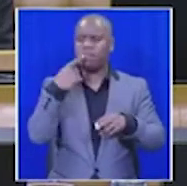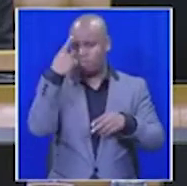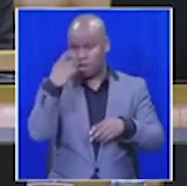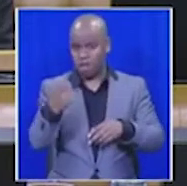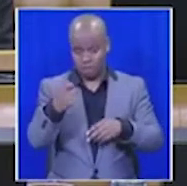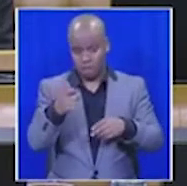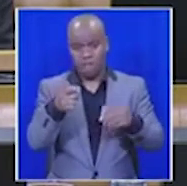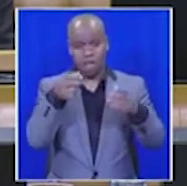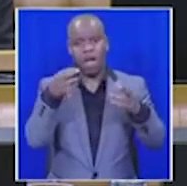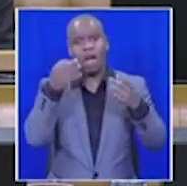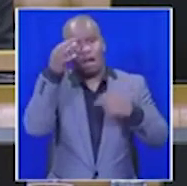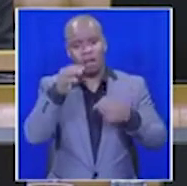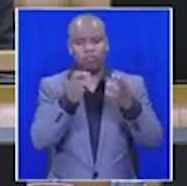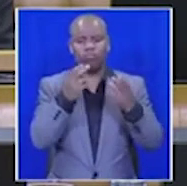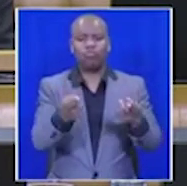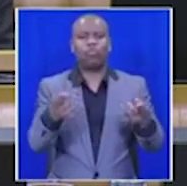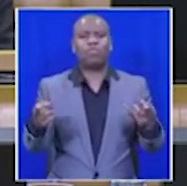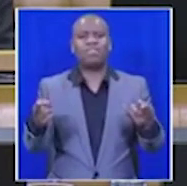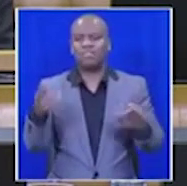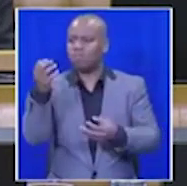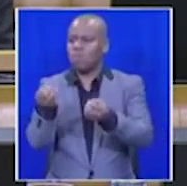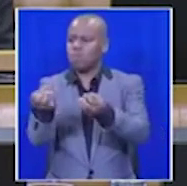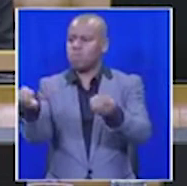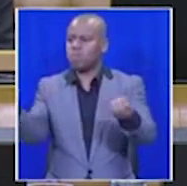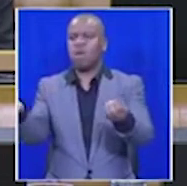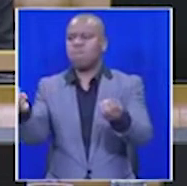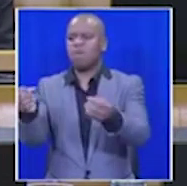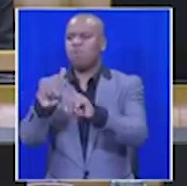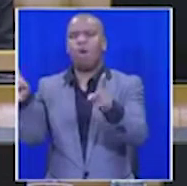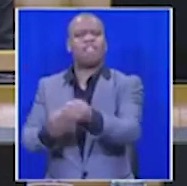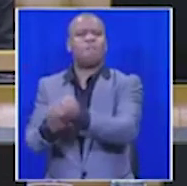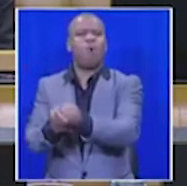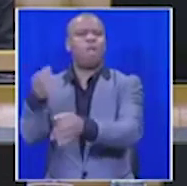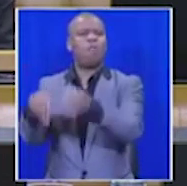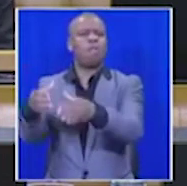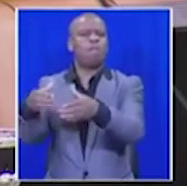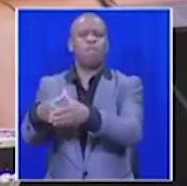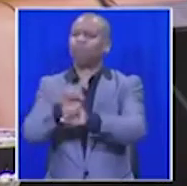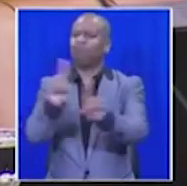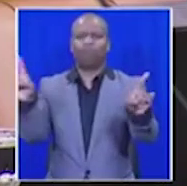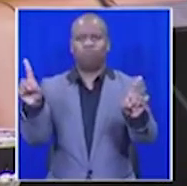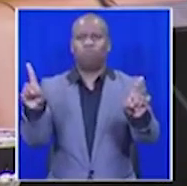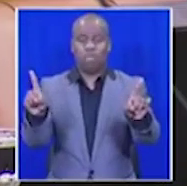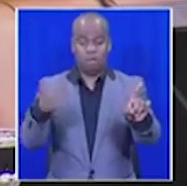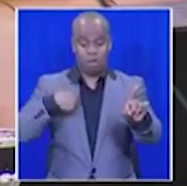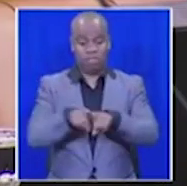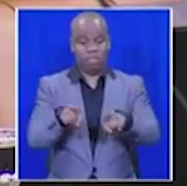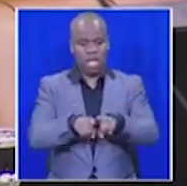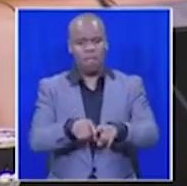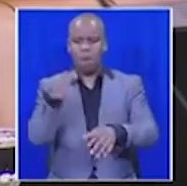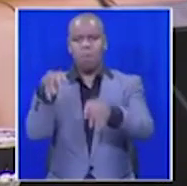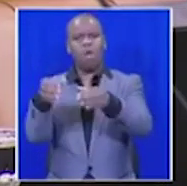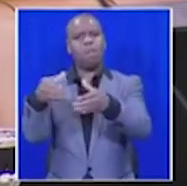used for party political interests, and that we should not be advancing party